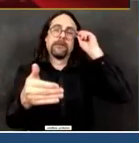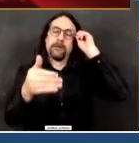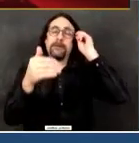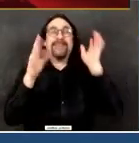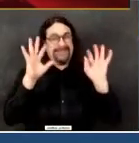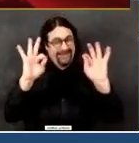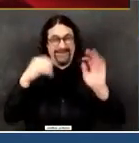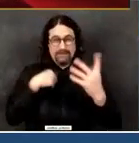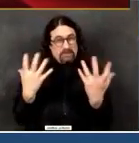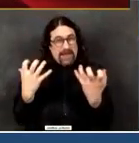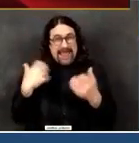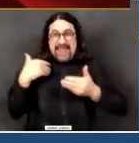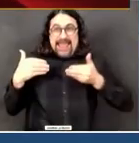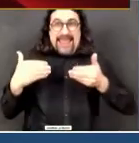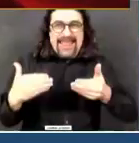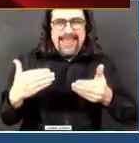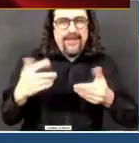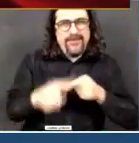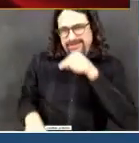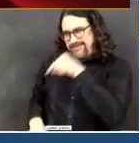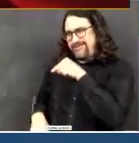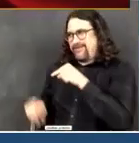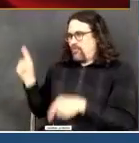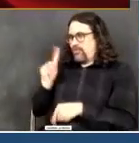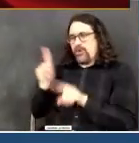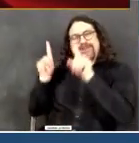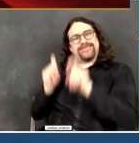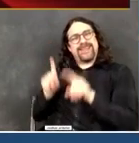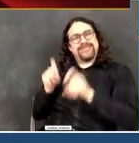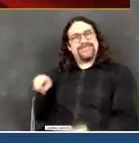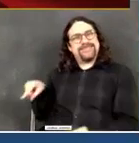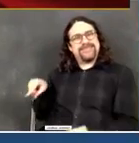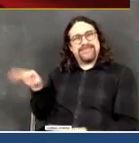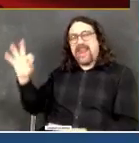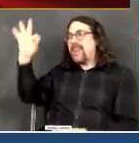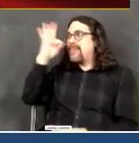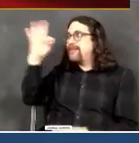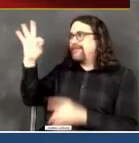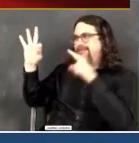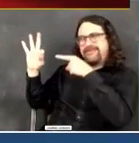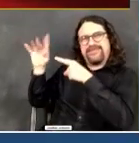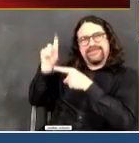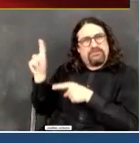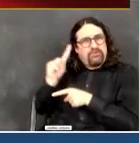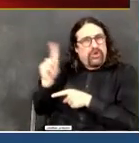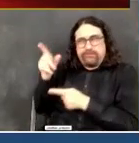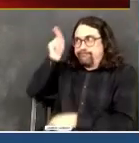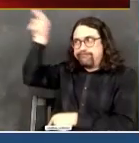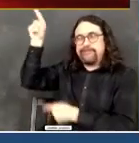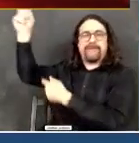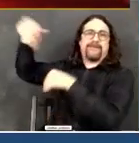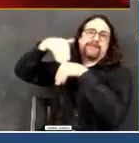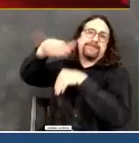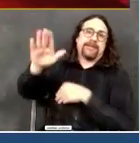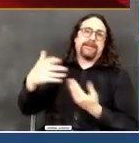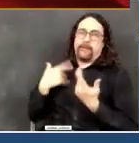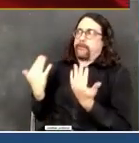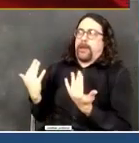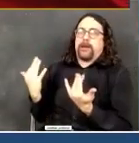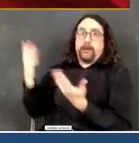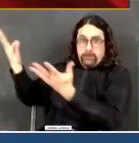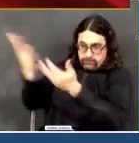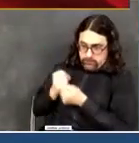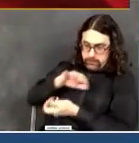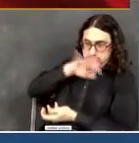PPEs we need. Because remember, for the professionals who administer the test, they must be protected. We need those PPEs. So